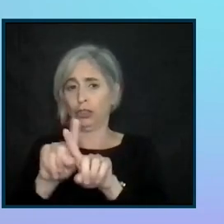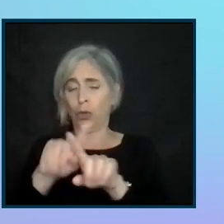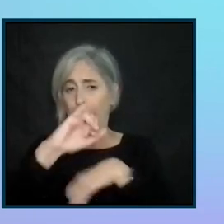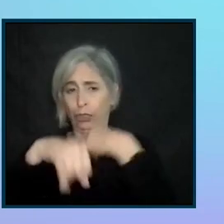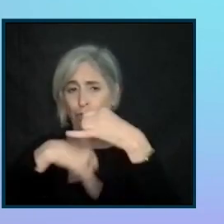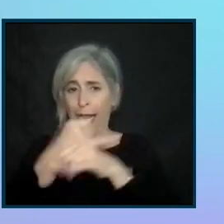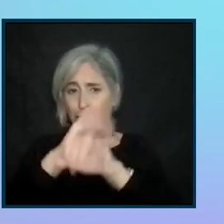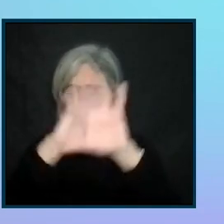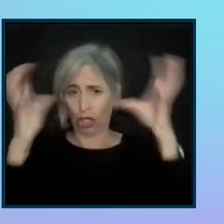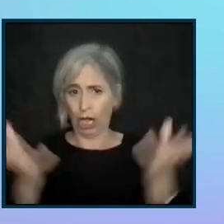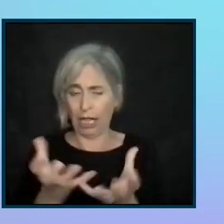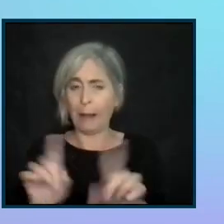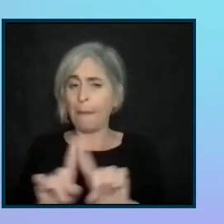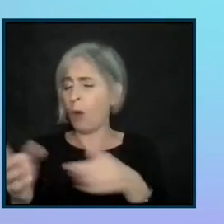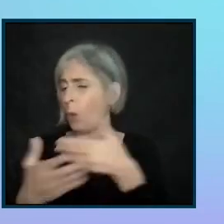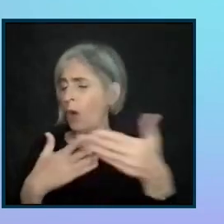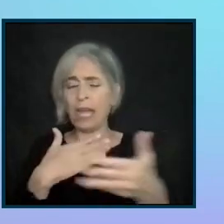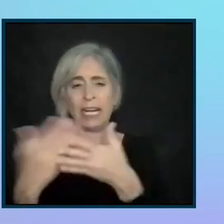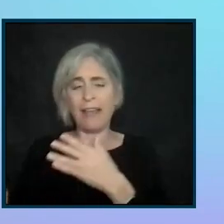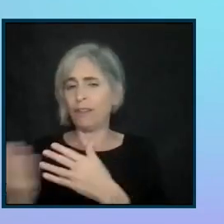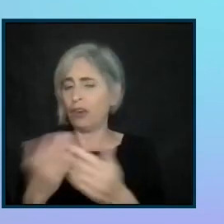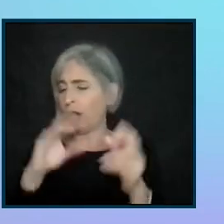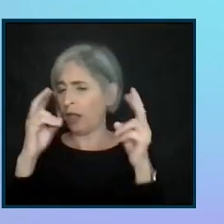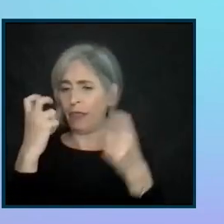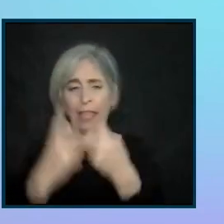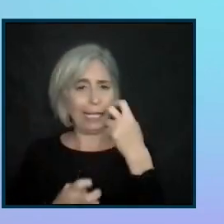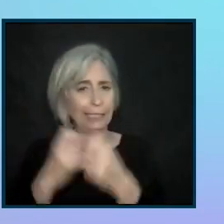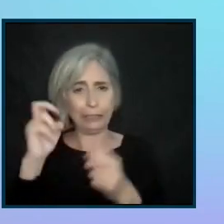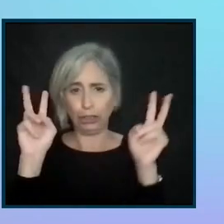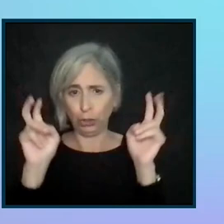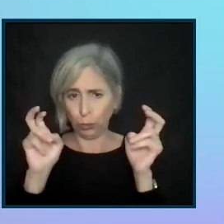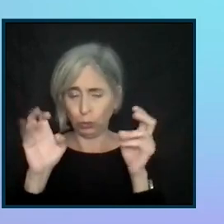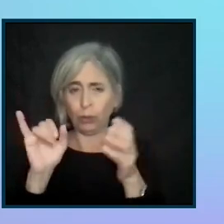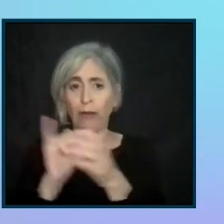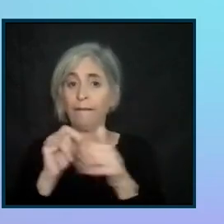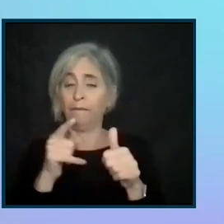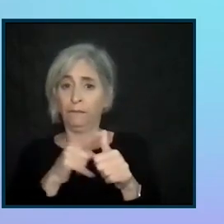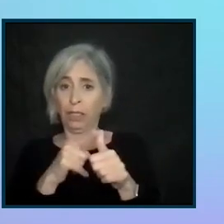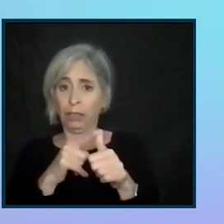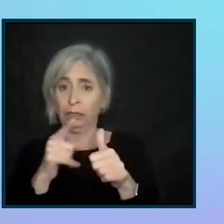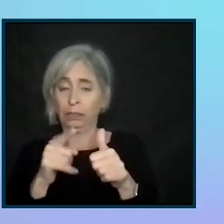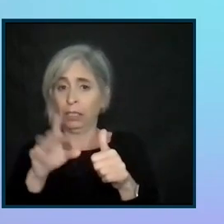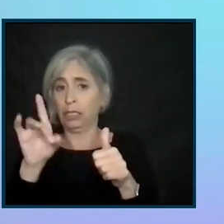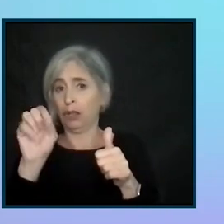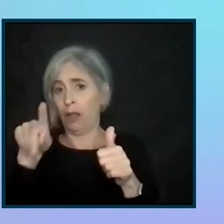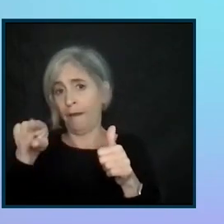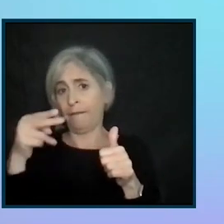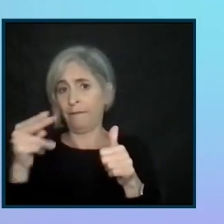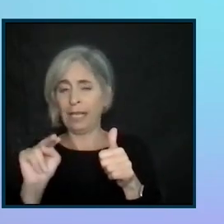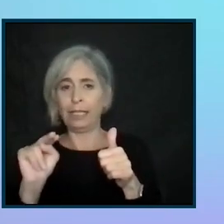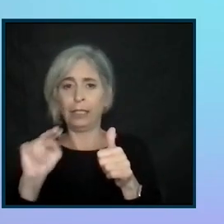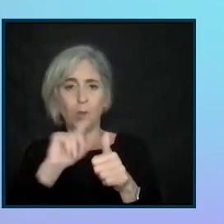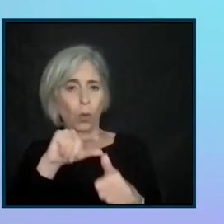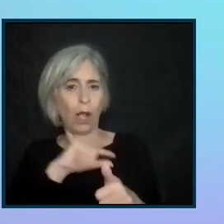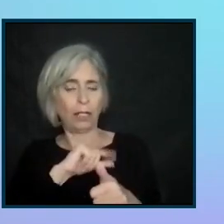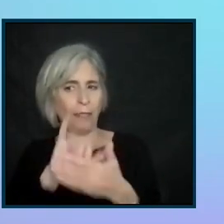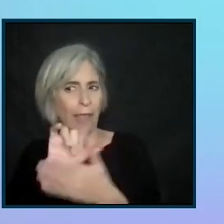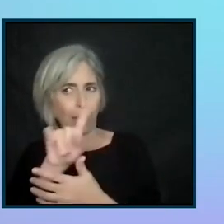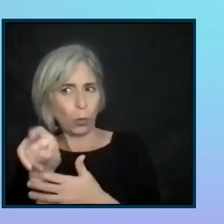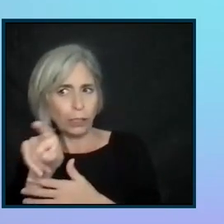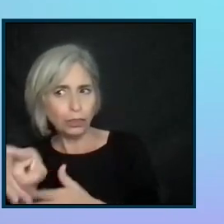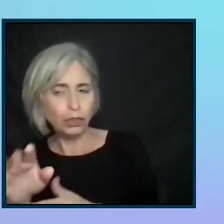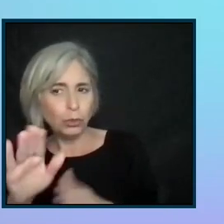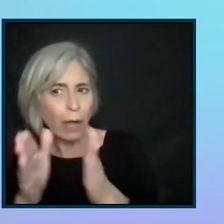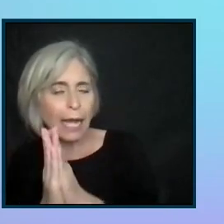But whatever the issue is, the first one of the dolphin qualities that come to mind in that question is